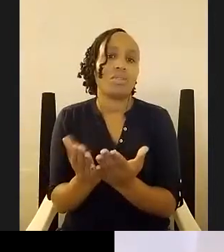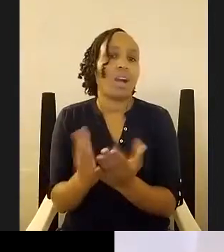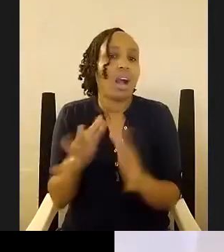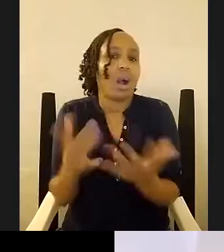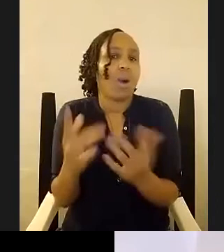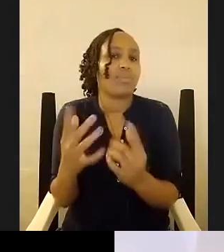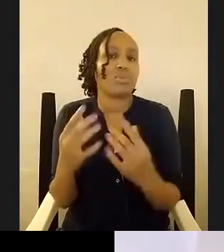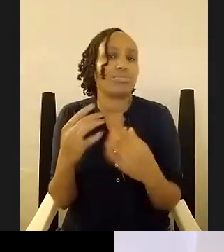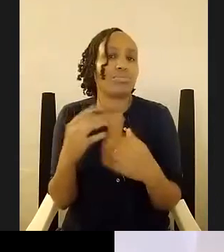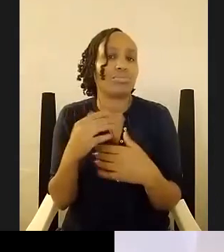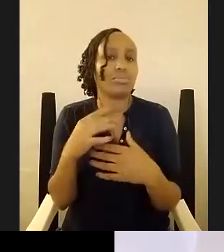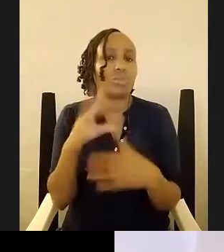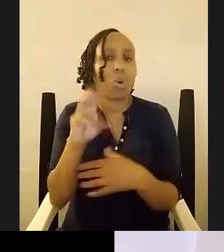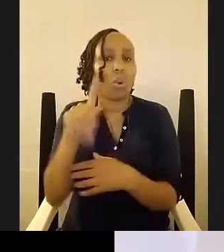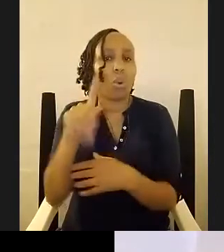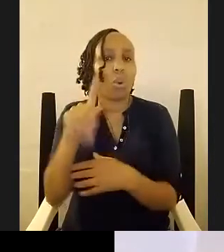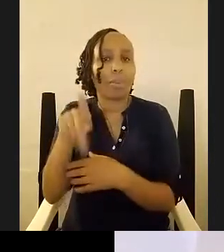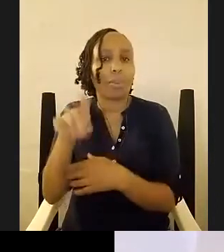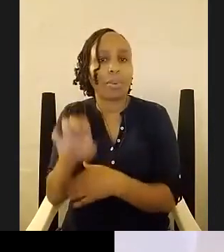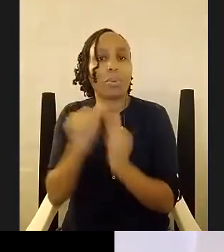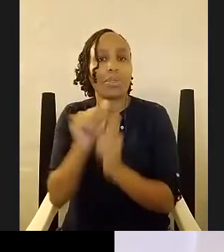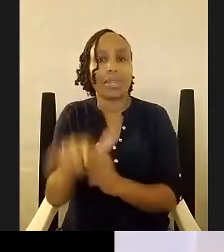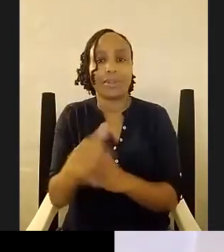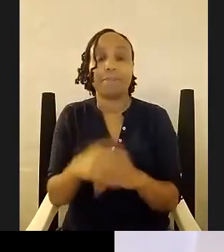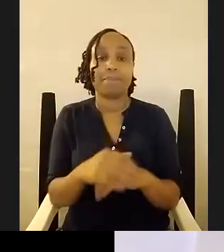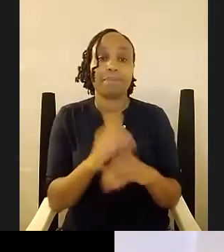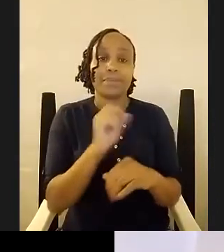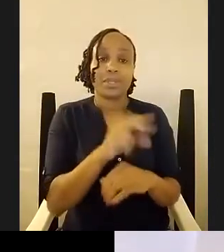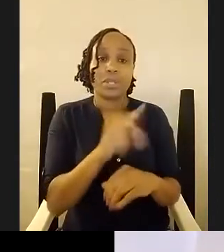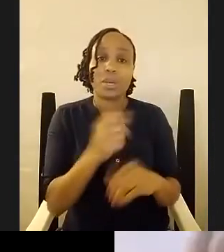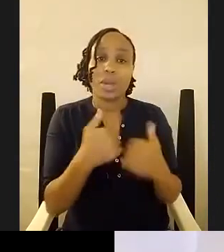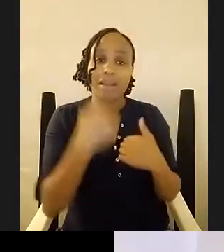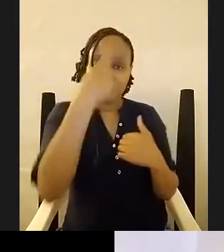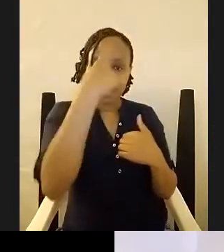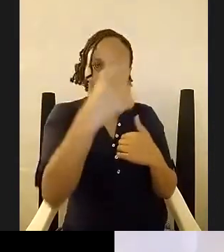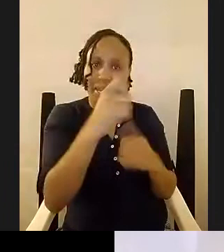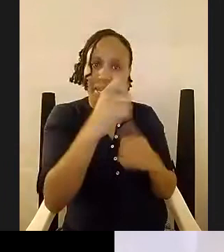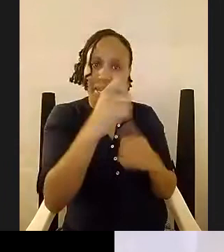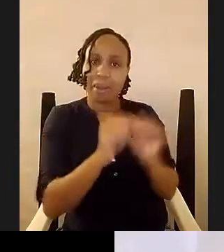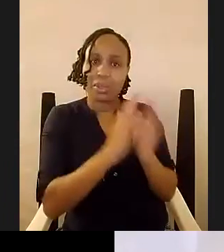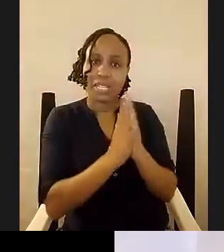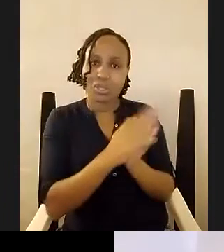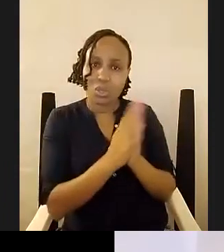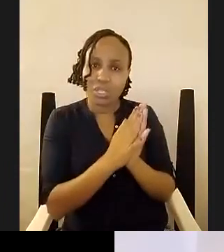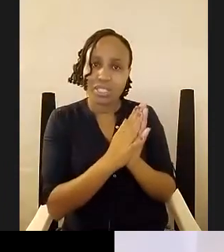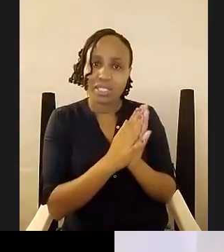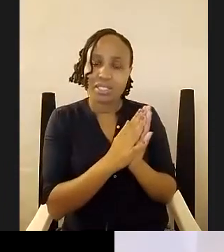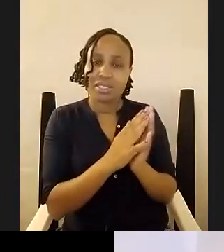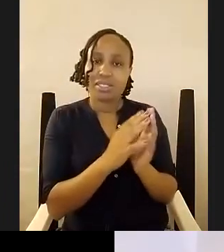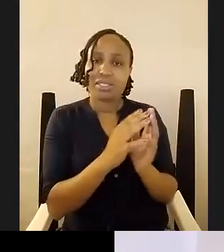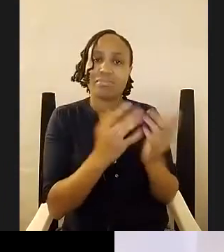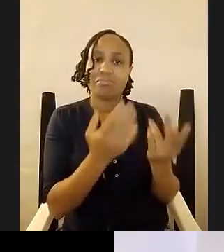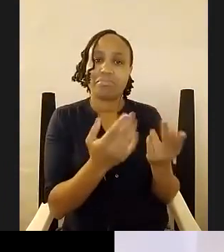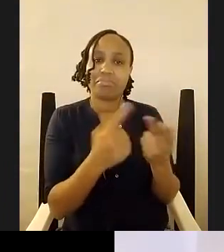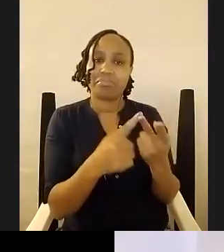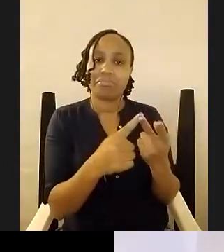you know this uh we talk about this a lot in lolo there's dreaming about a story and with duke and with them there's dreaming about a story there's the hard